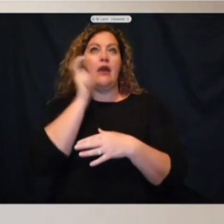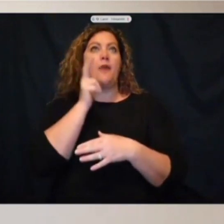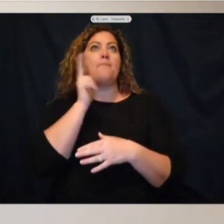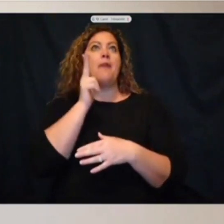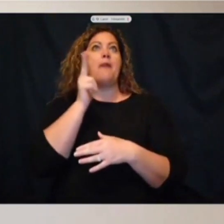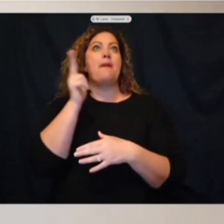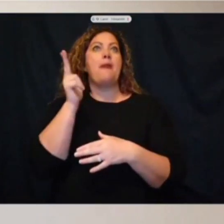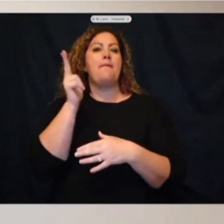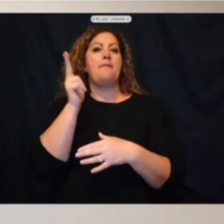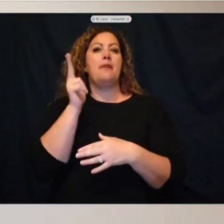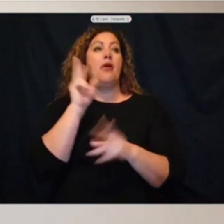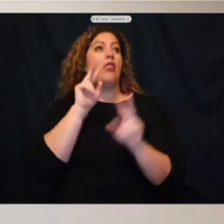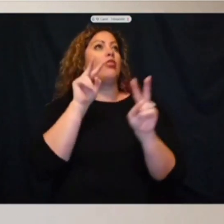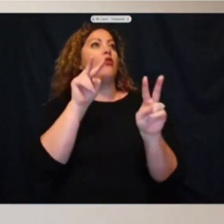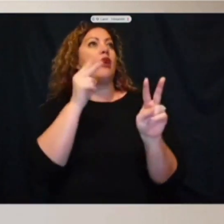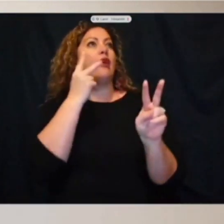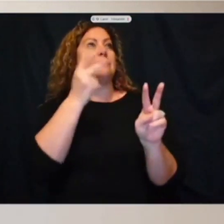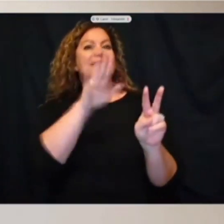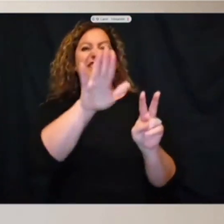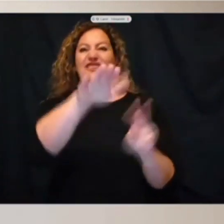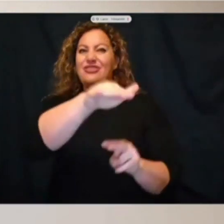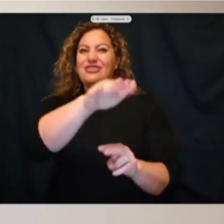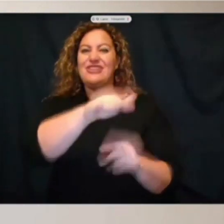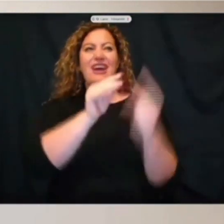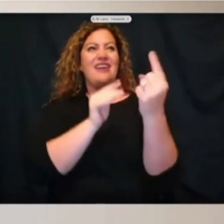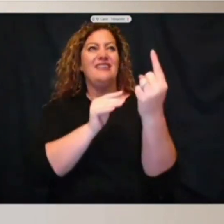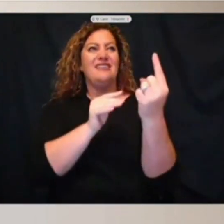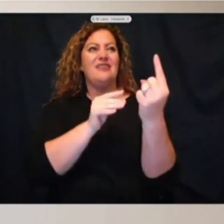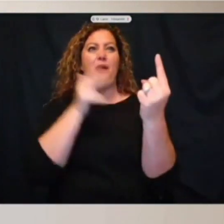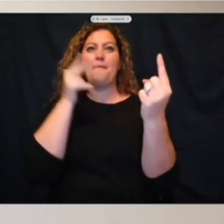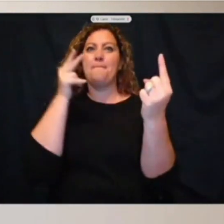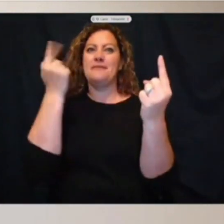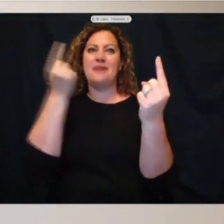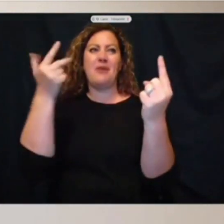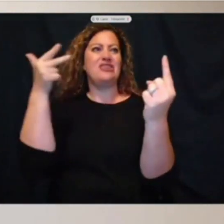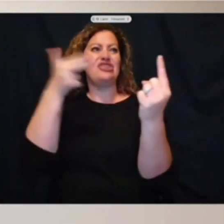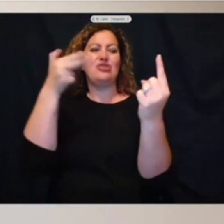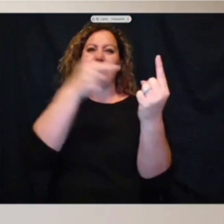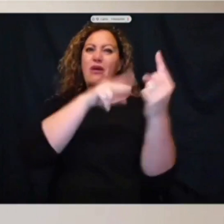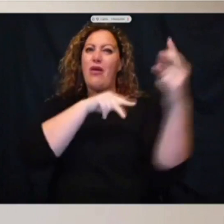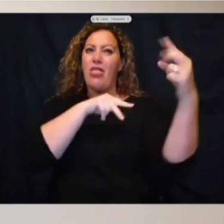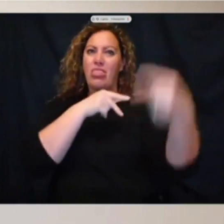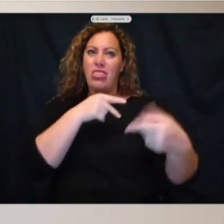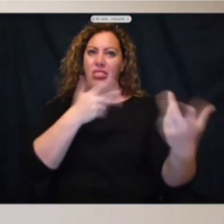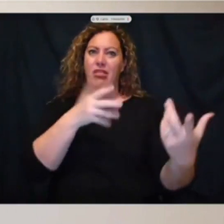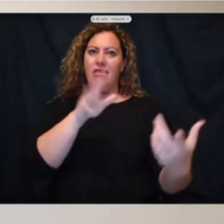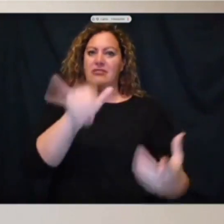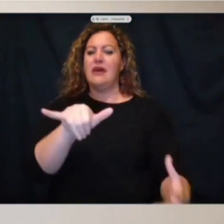and that individual is struck, it's deeply disturbing to me.